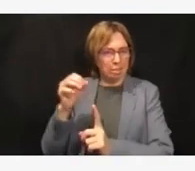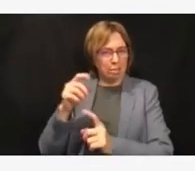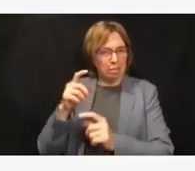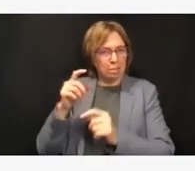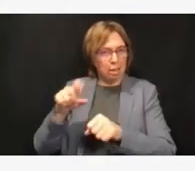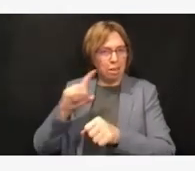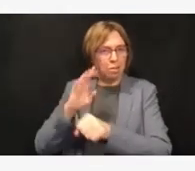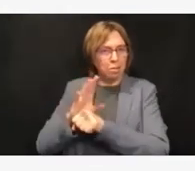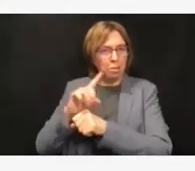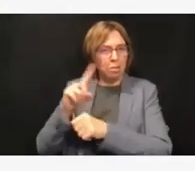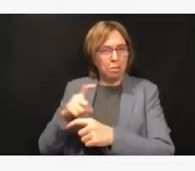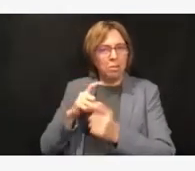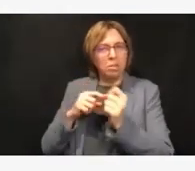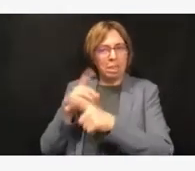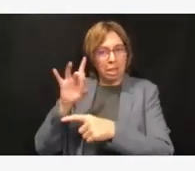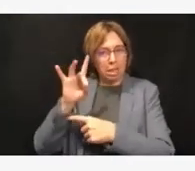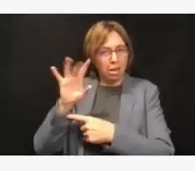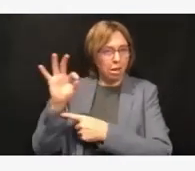way.